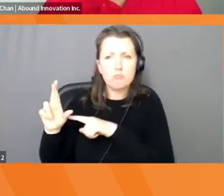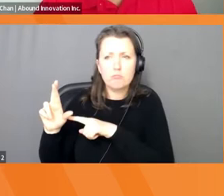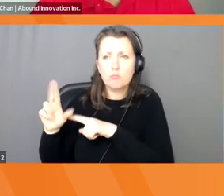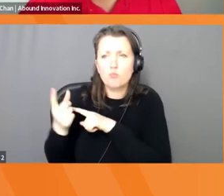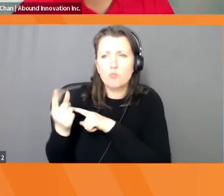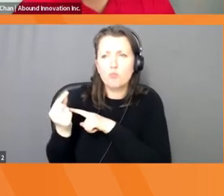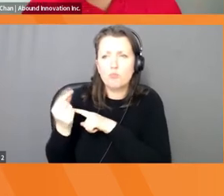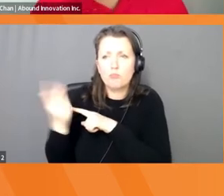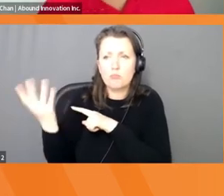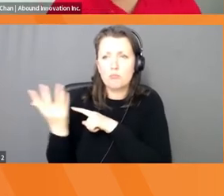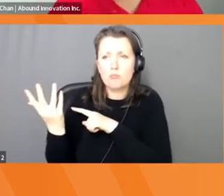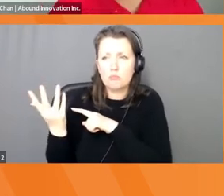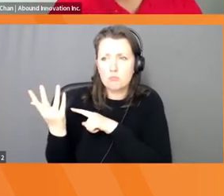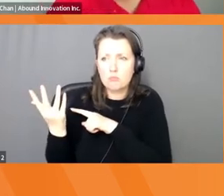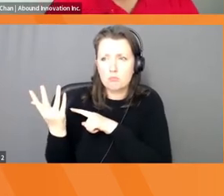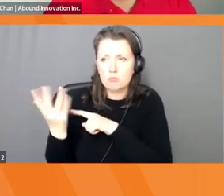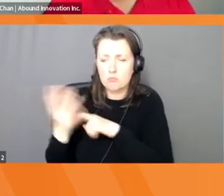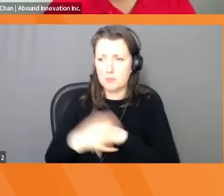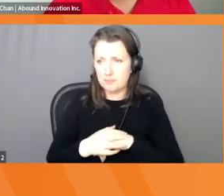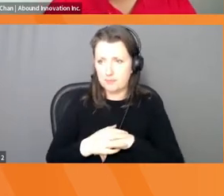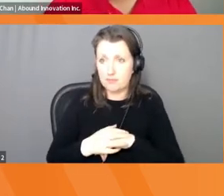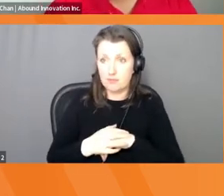Disrupt anyone else? Yeah. Nice. Yes.